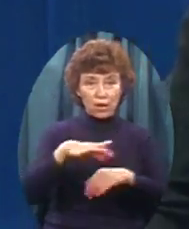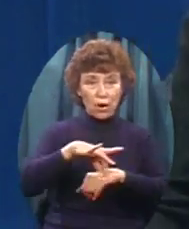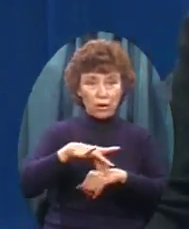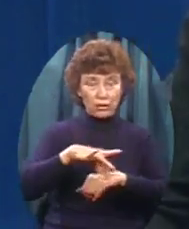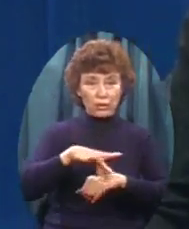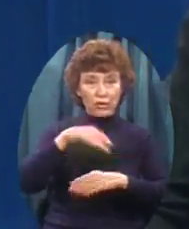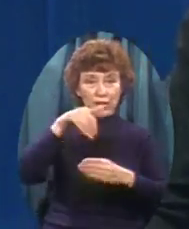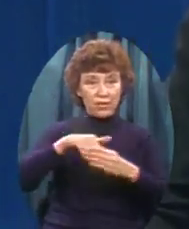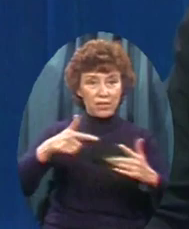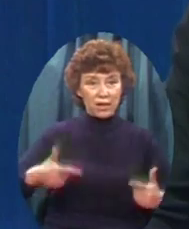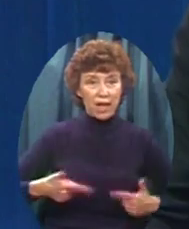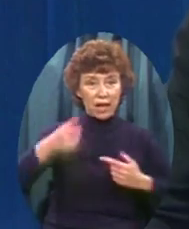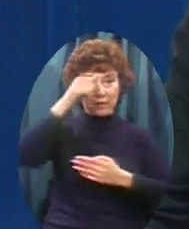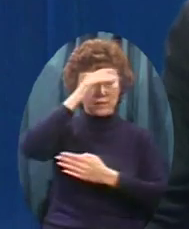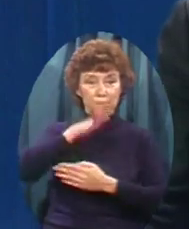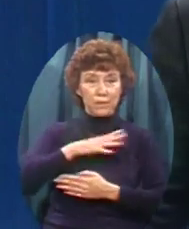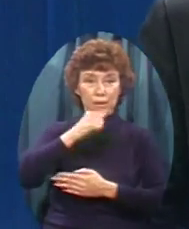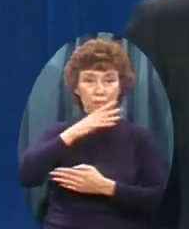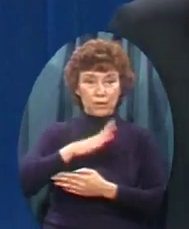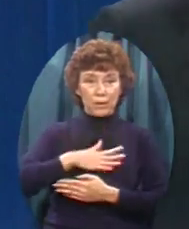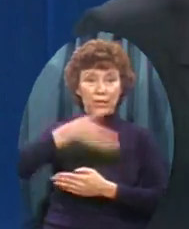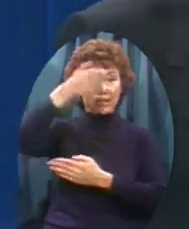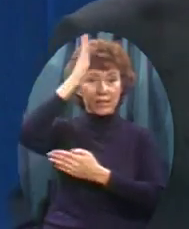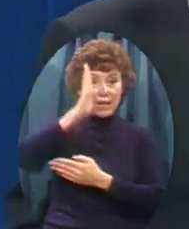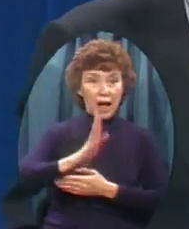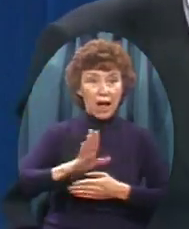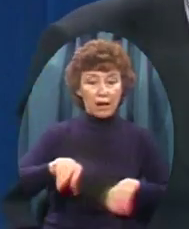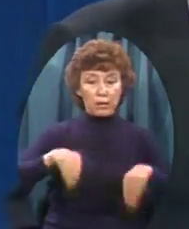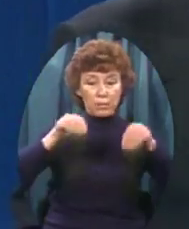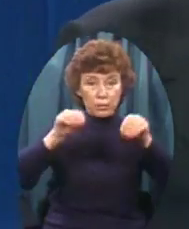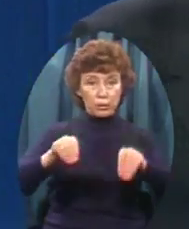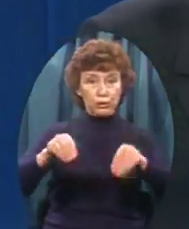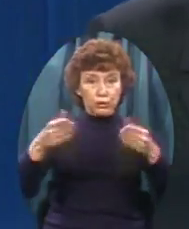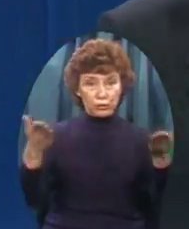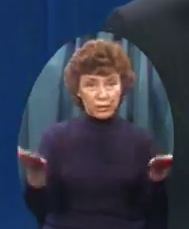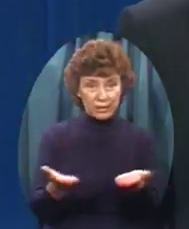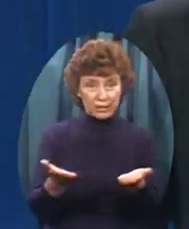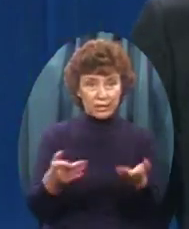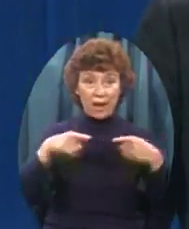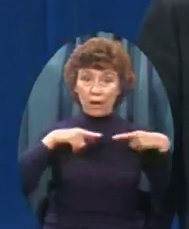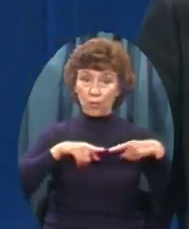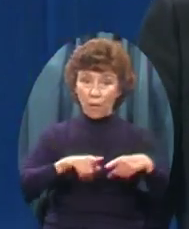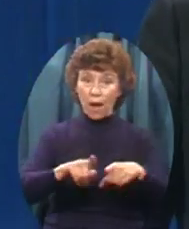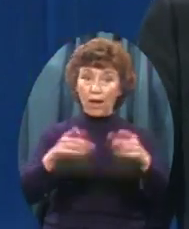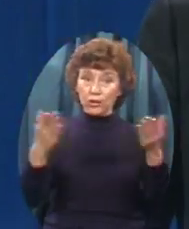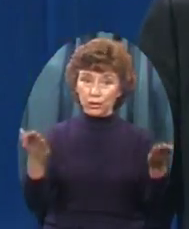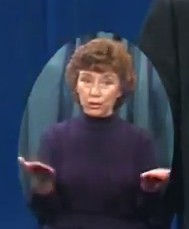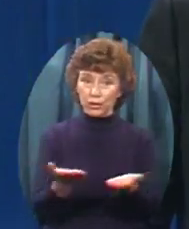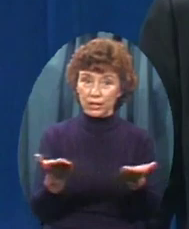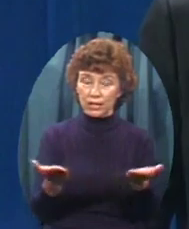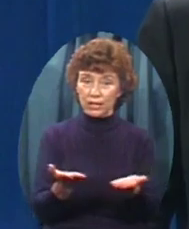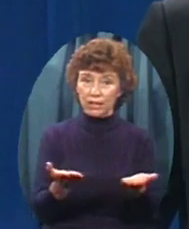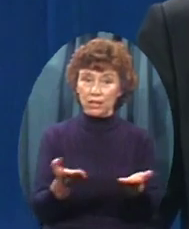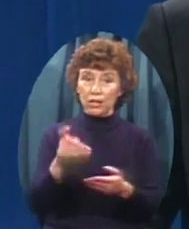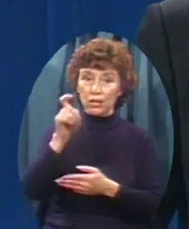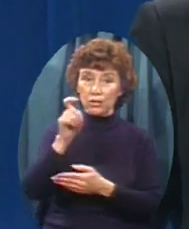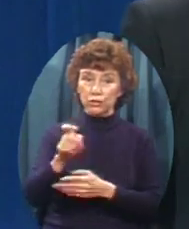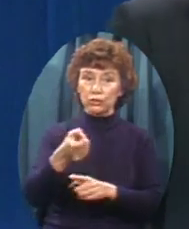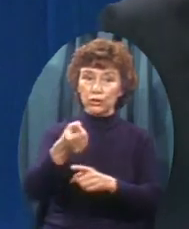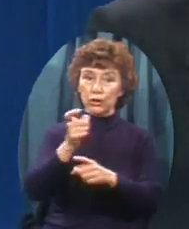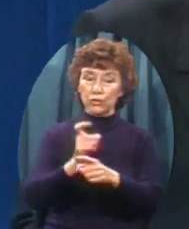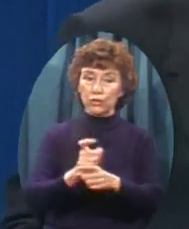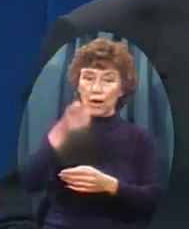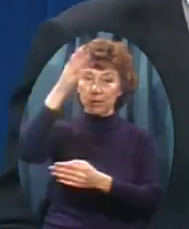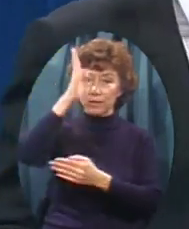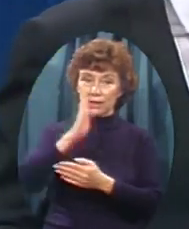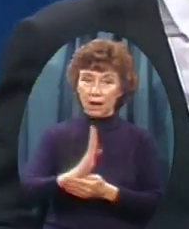divine ordination God brought you here And while you are here You need from almighty God To learn